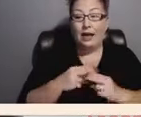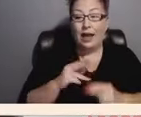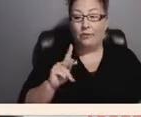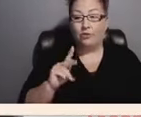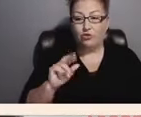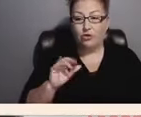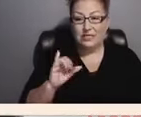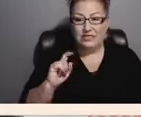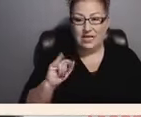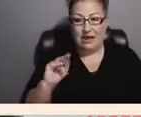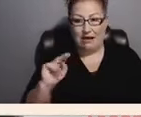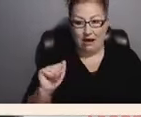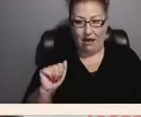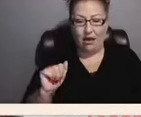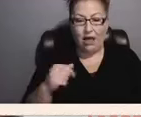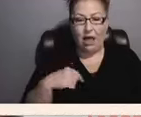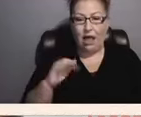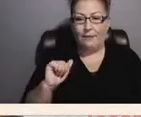I'm Alex.